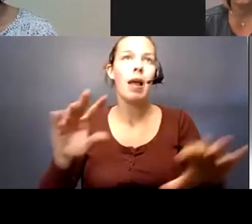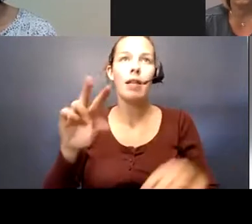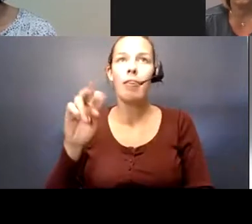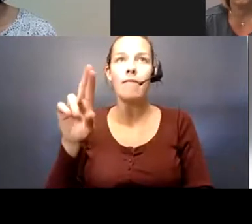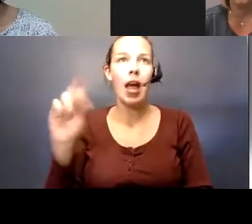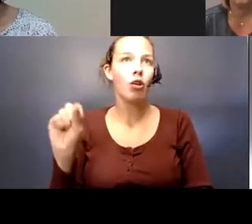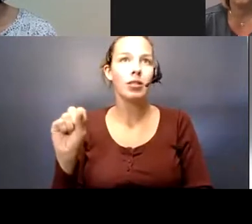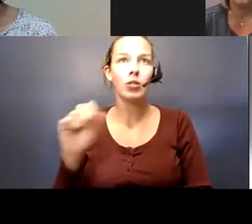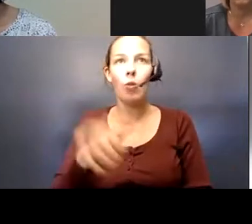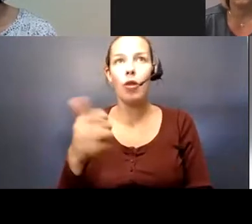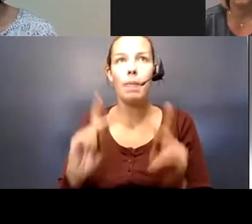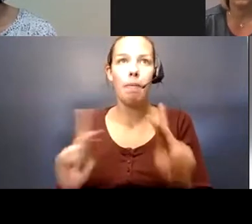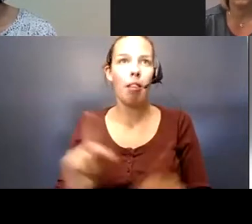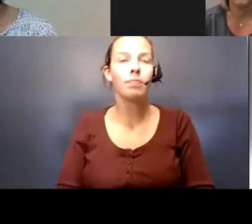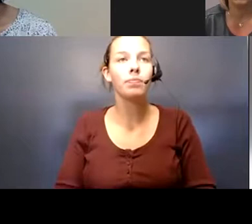others.